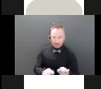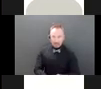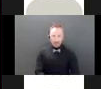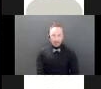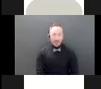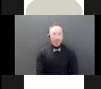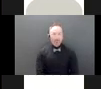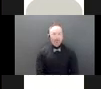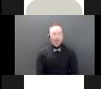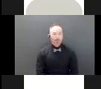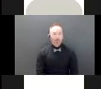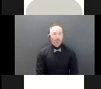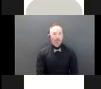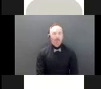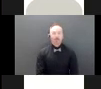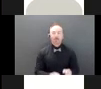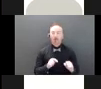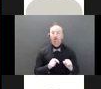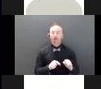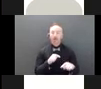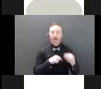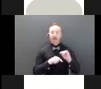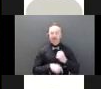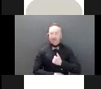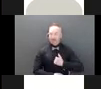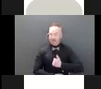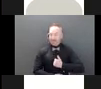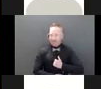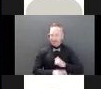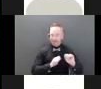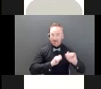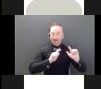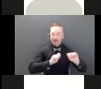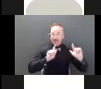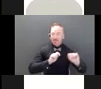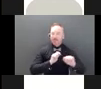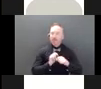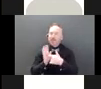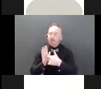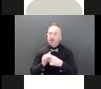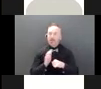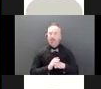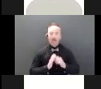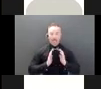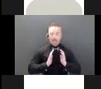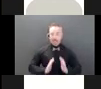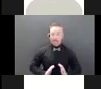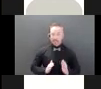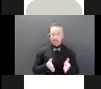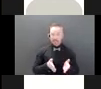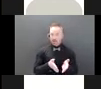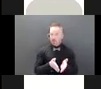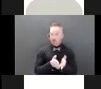So going back to the previous slide, sorry. You know, if, for example, a client starts requesting significant